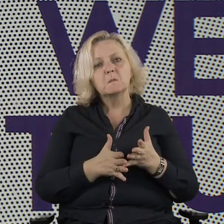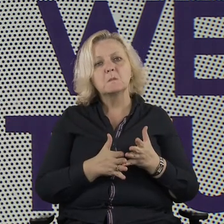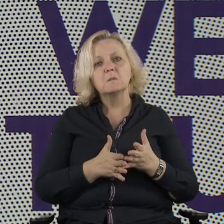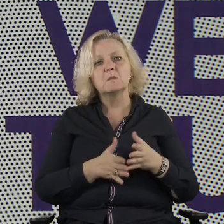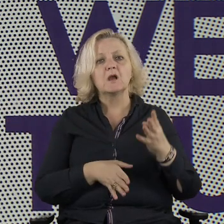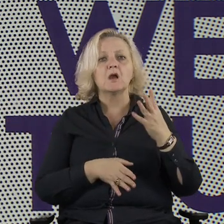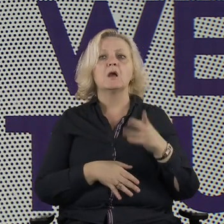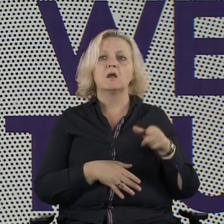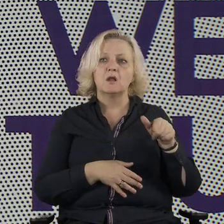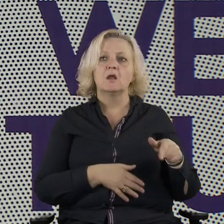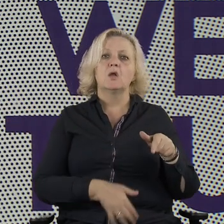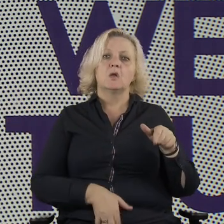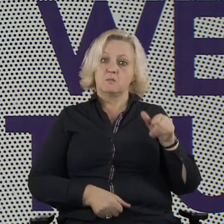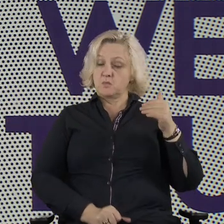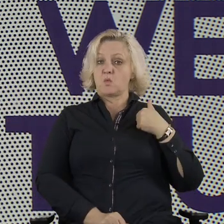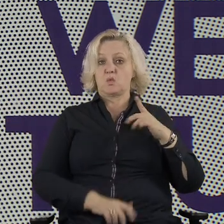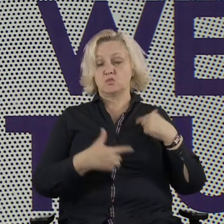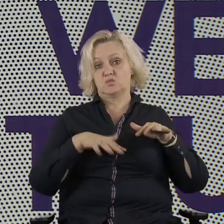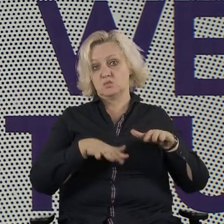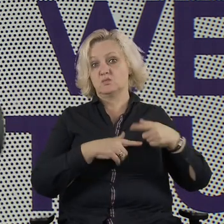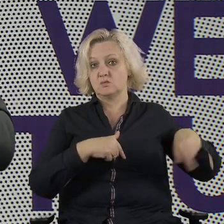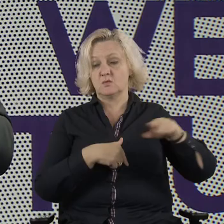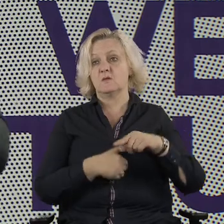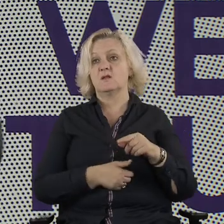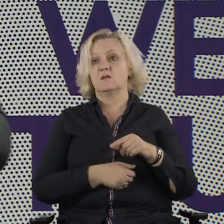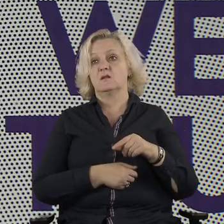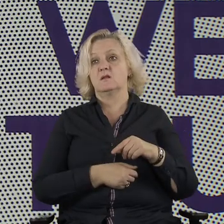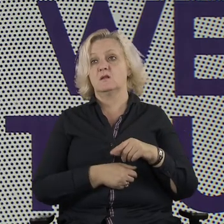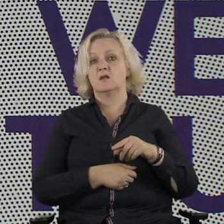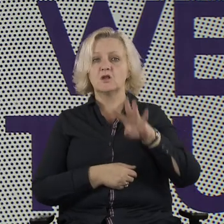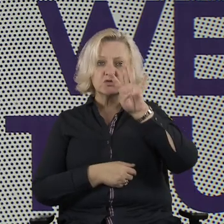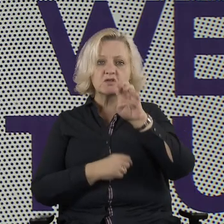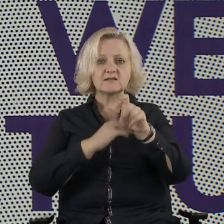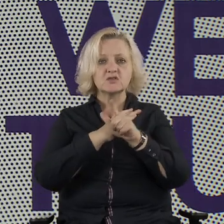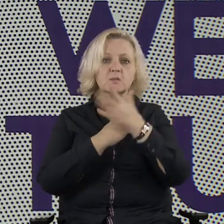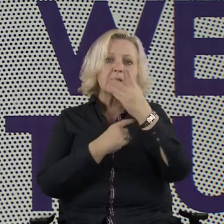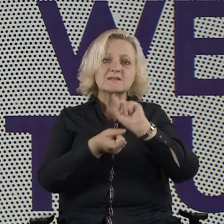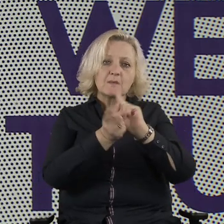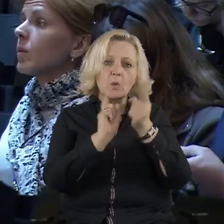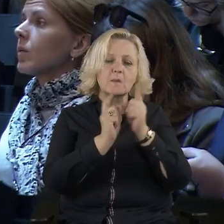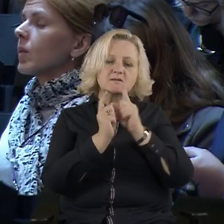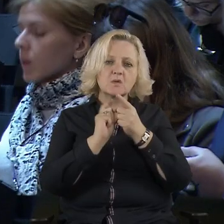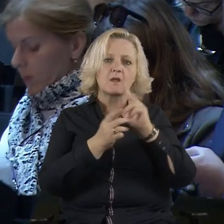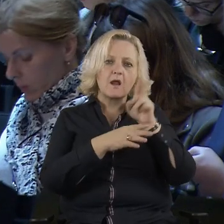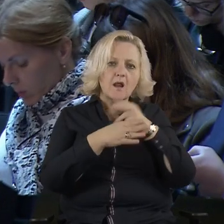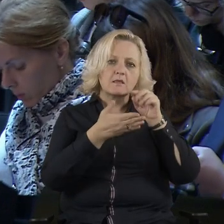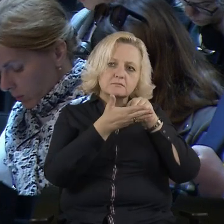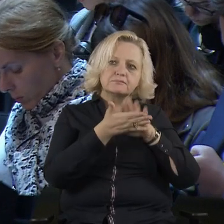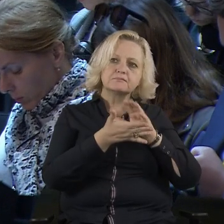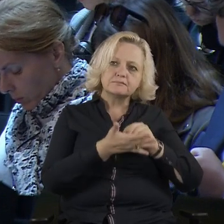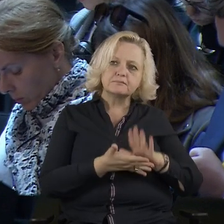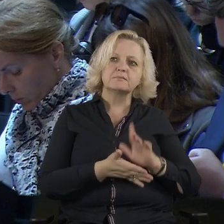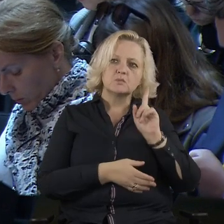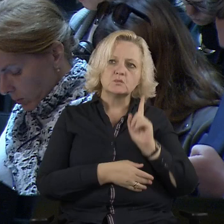475 meetings. So, we knew that we're looking at something which is awesome because